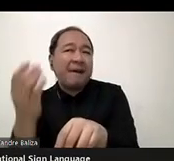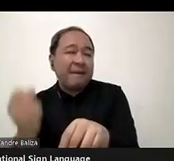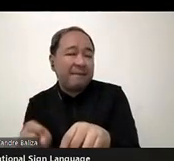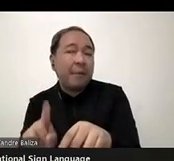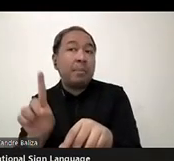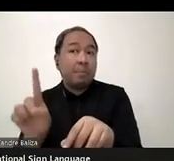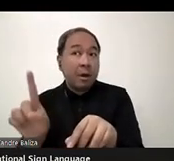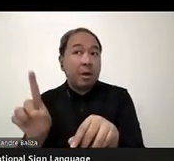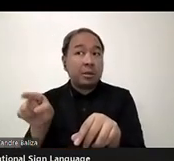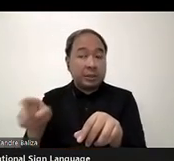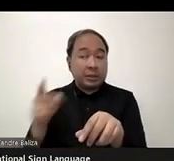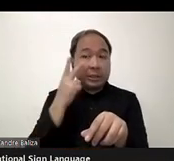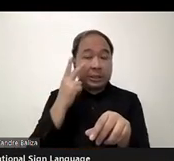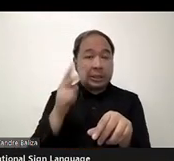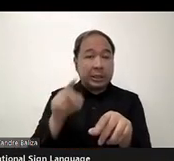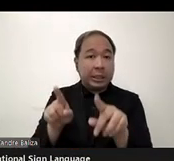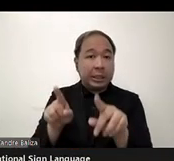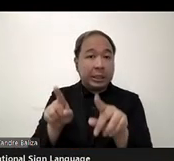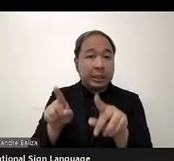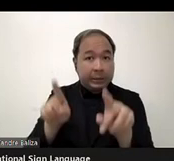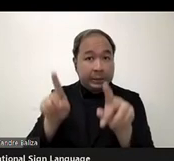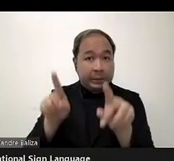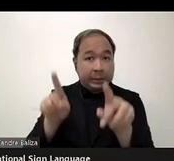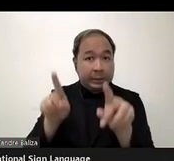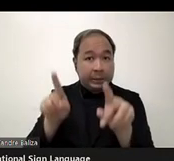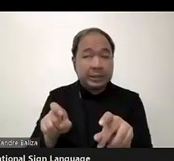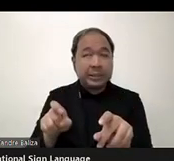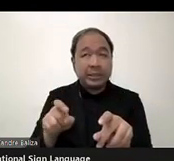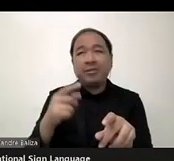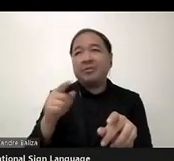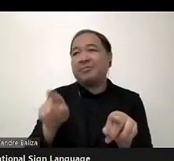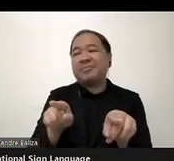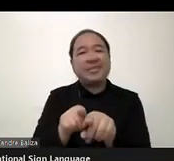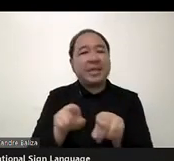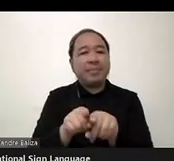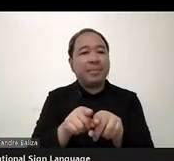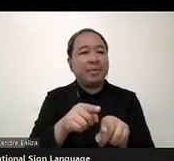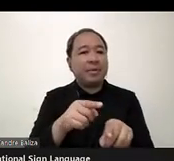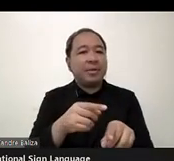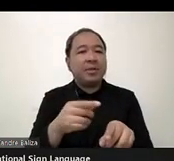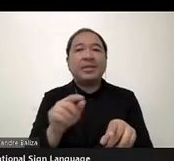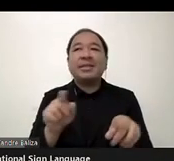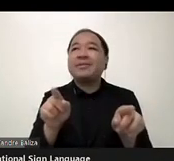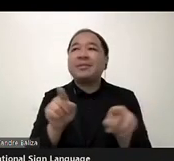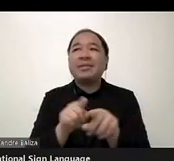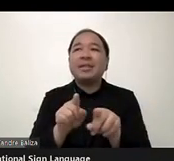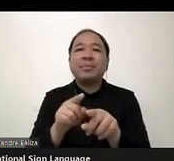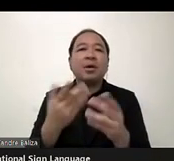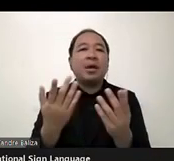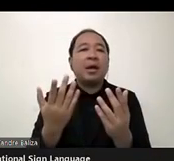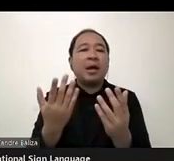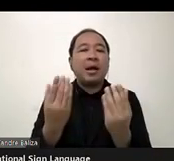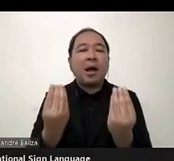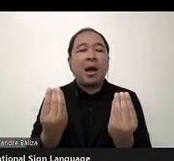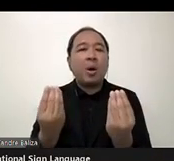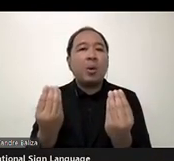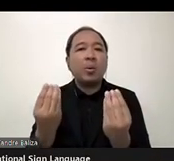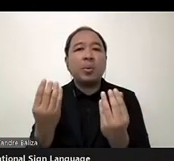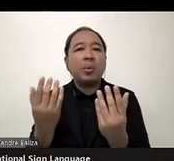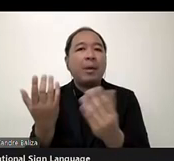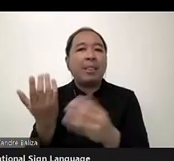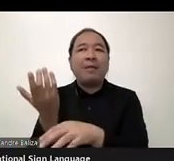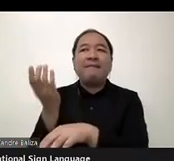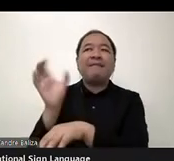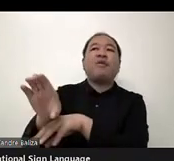they, and so, there's just like people talk about an enforcement ability. There's no one enforcing it.